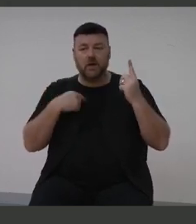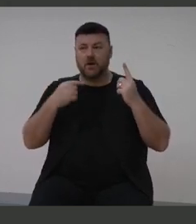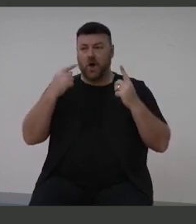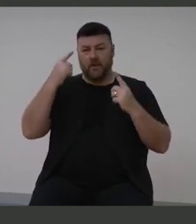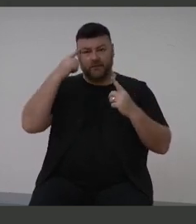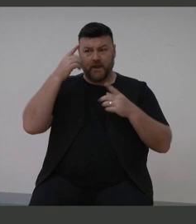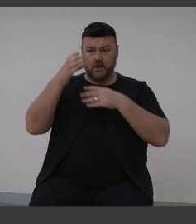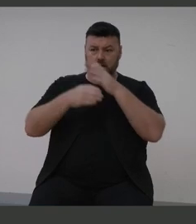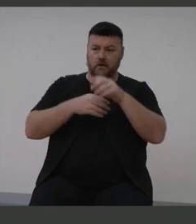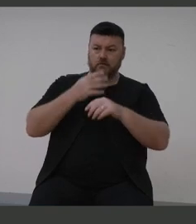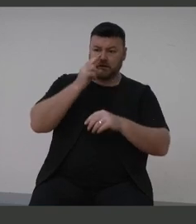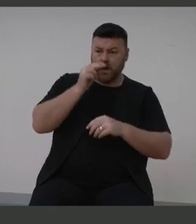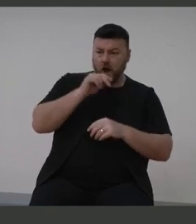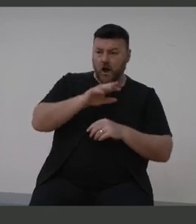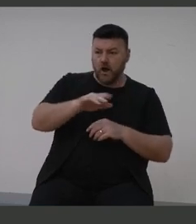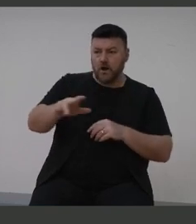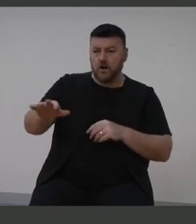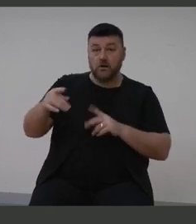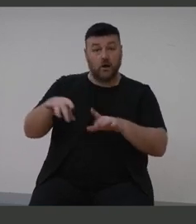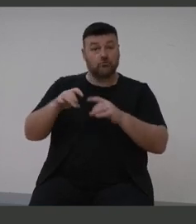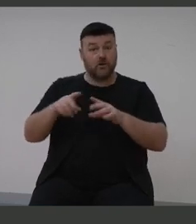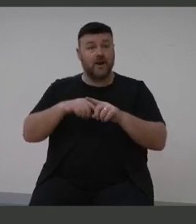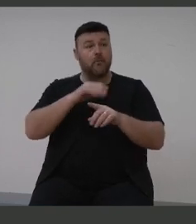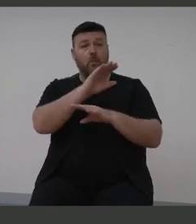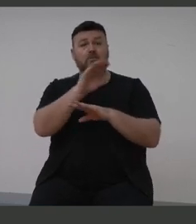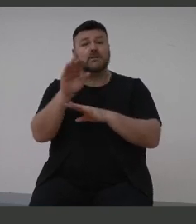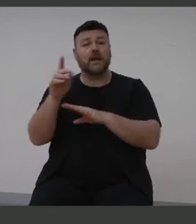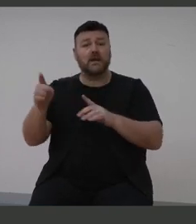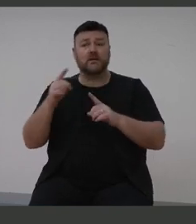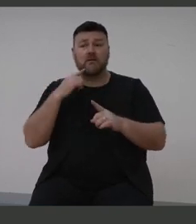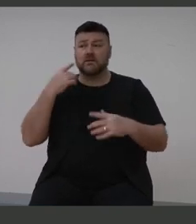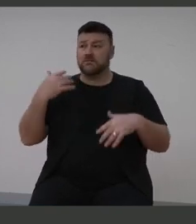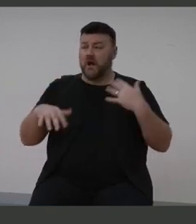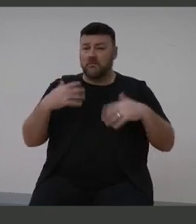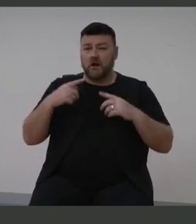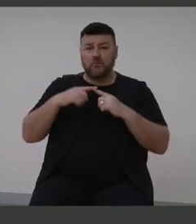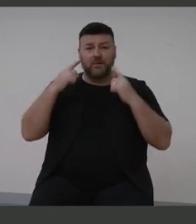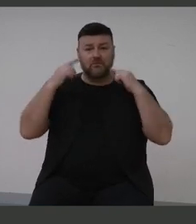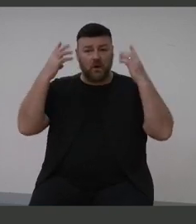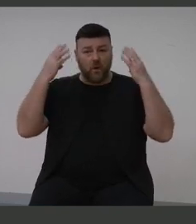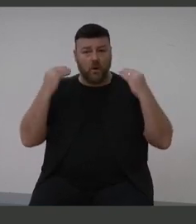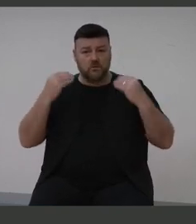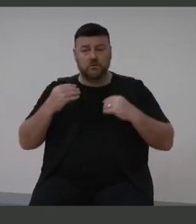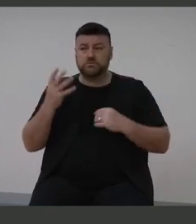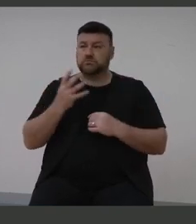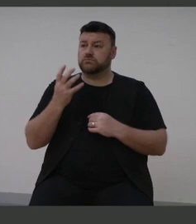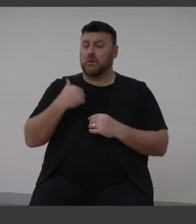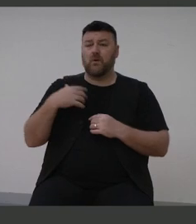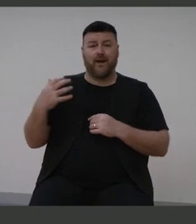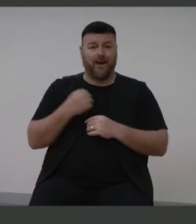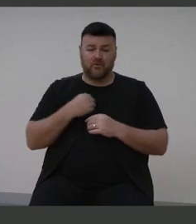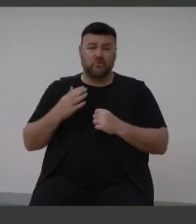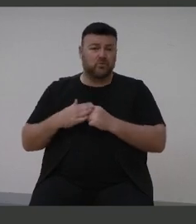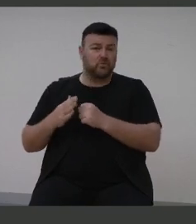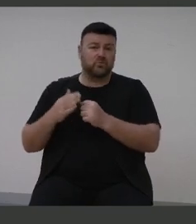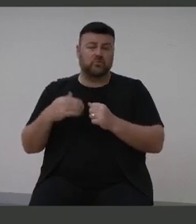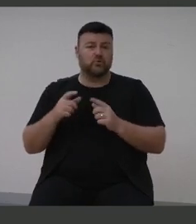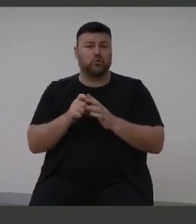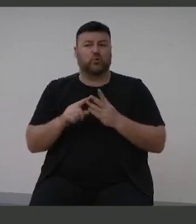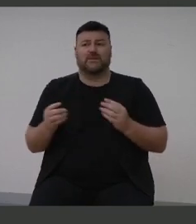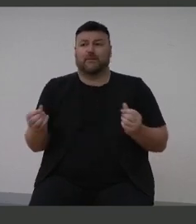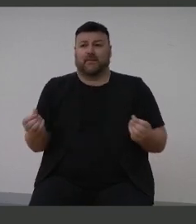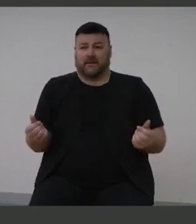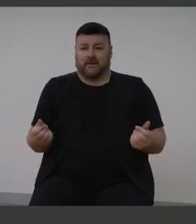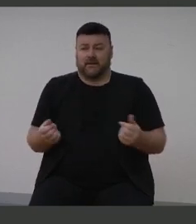many young children, not only here in Australia, but around the world that are suffering some form of hearing loss. We had to do something about it. So from all the